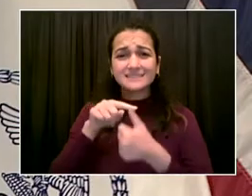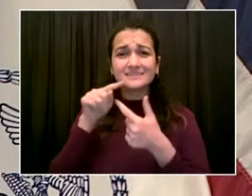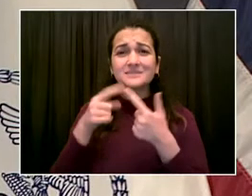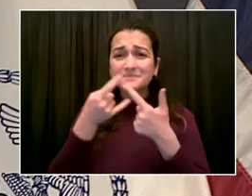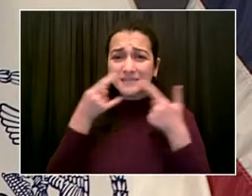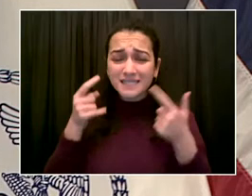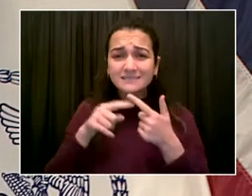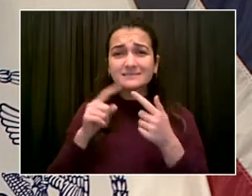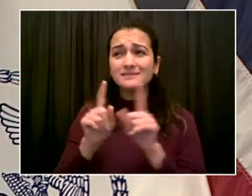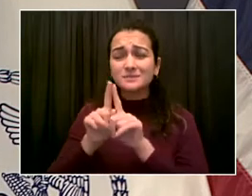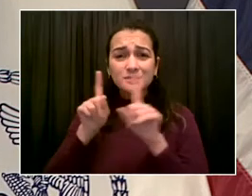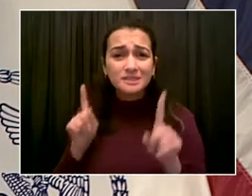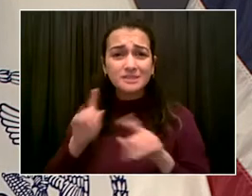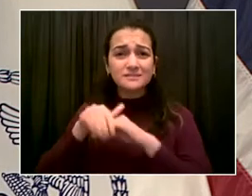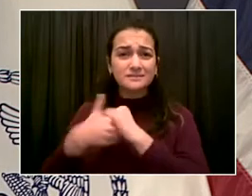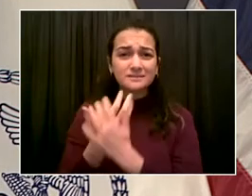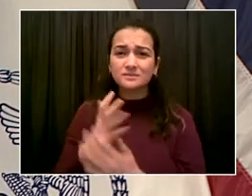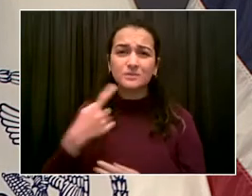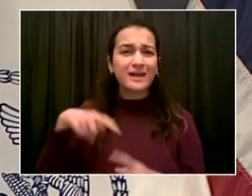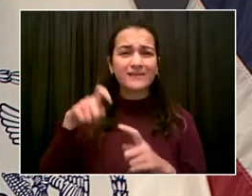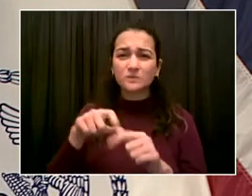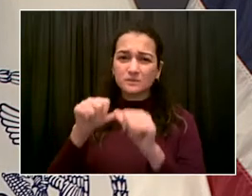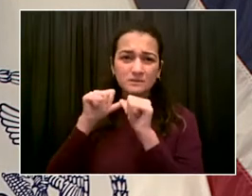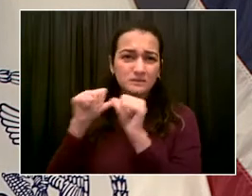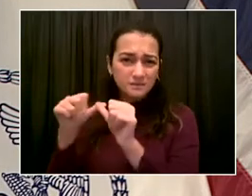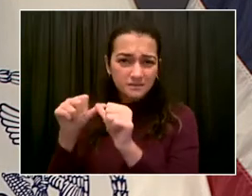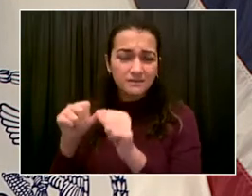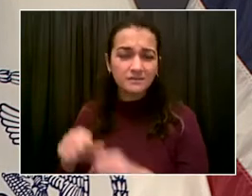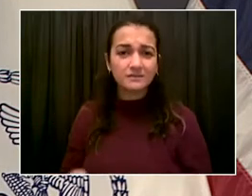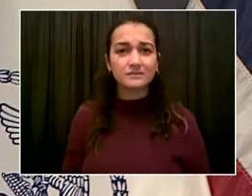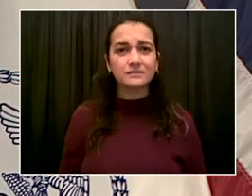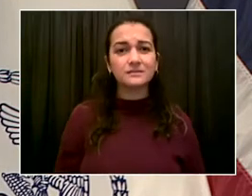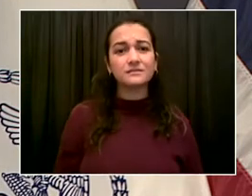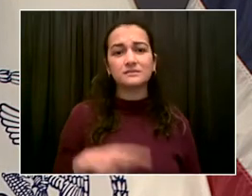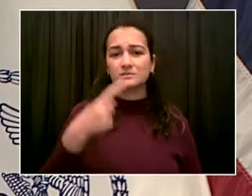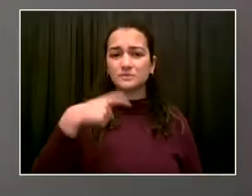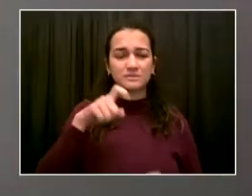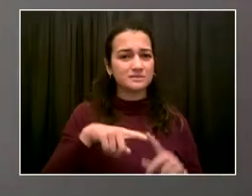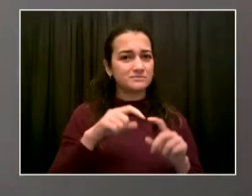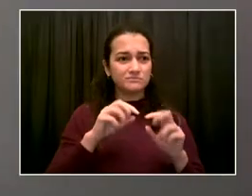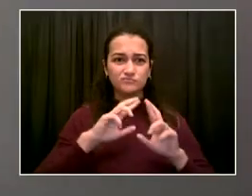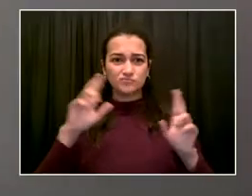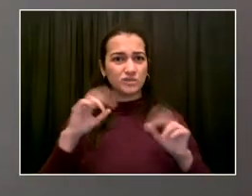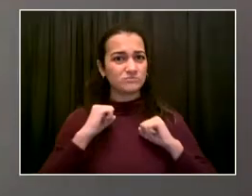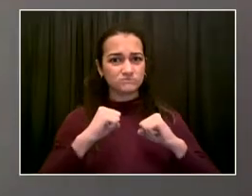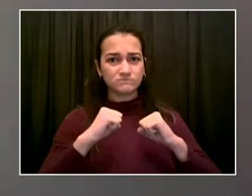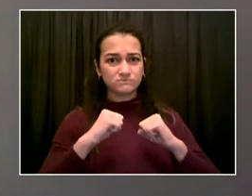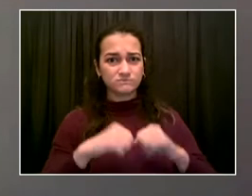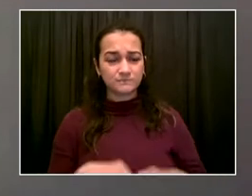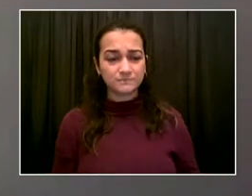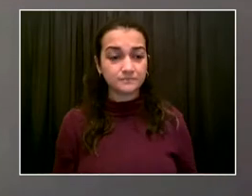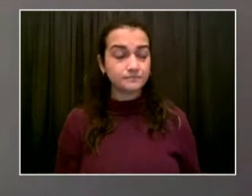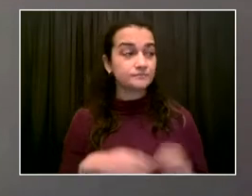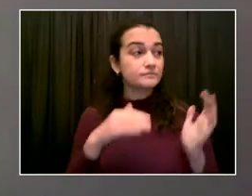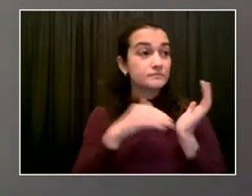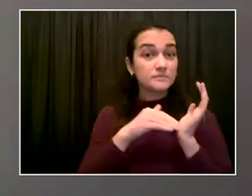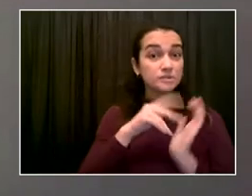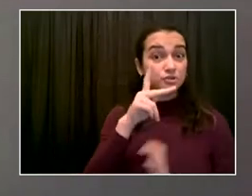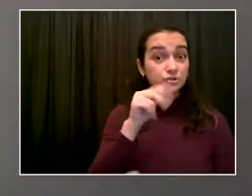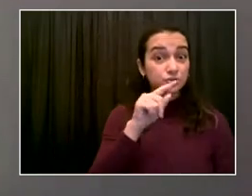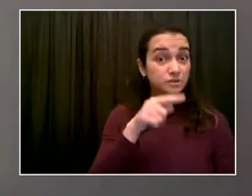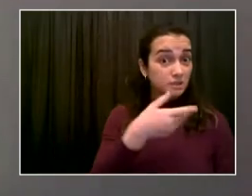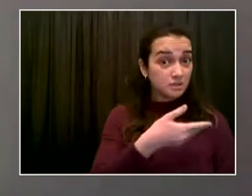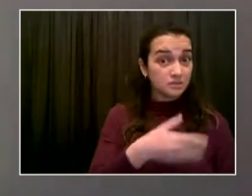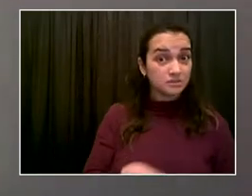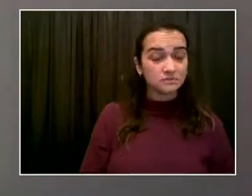Katz, want to add? Just that I think it's right that we should be focusing on whether or not people get very